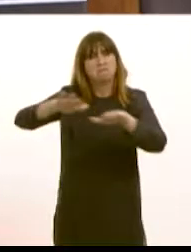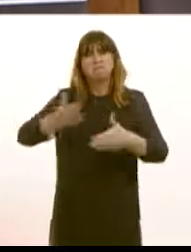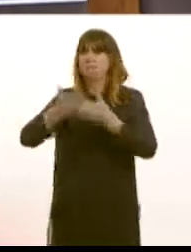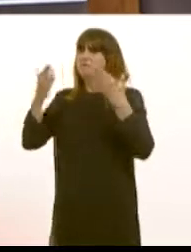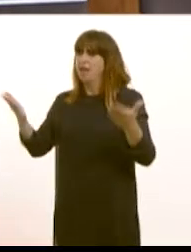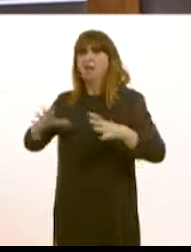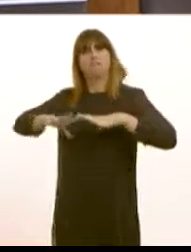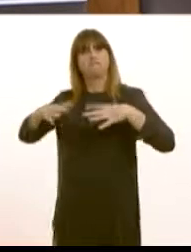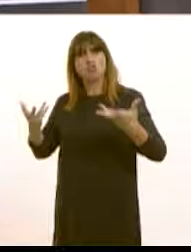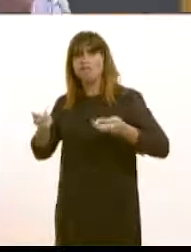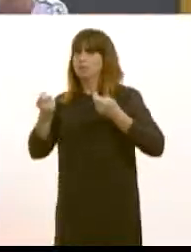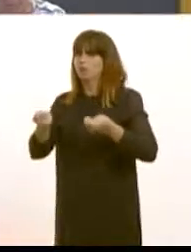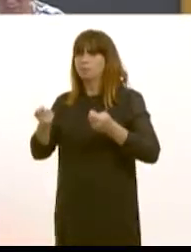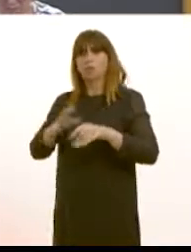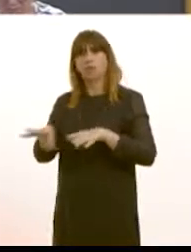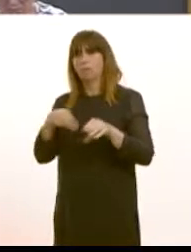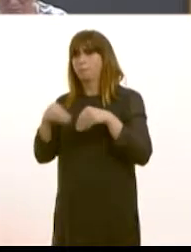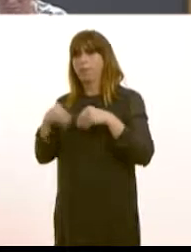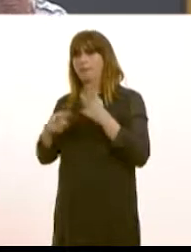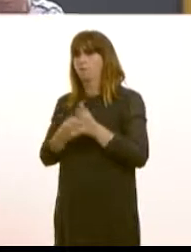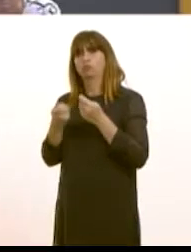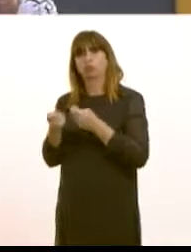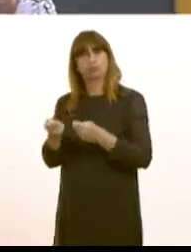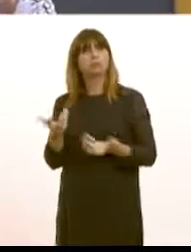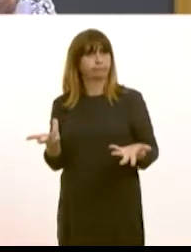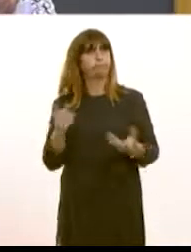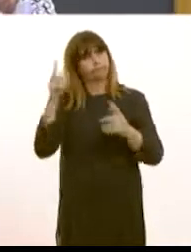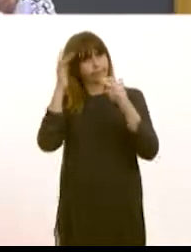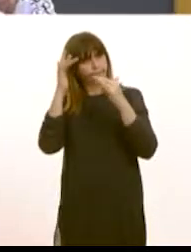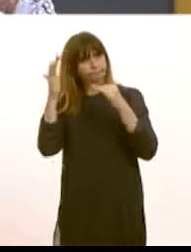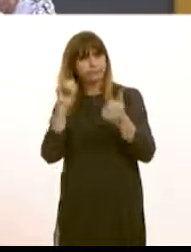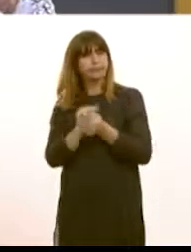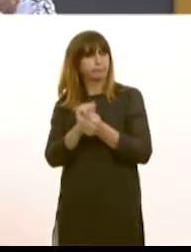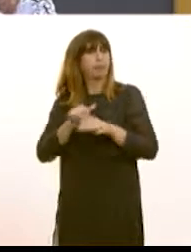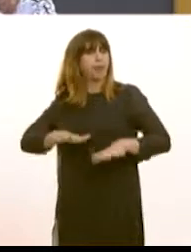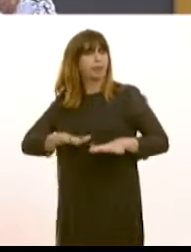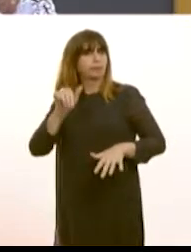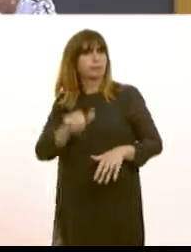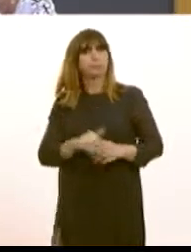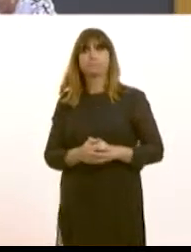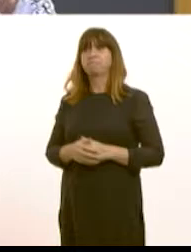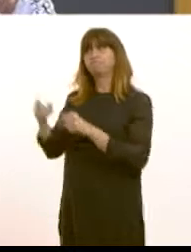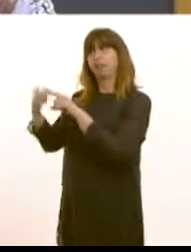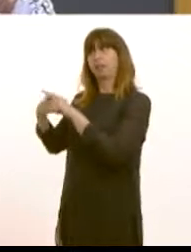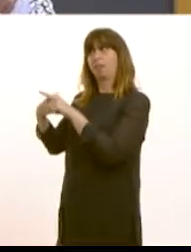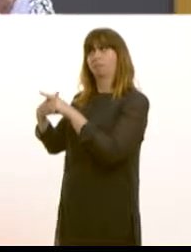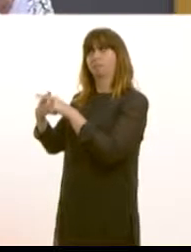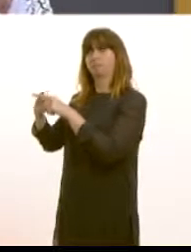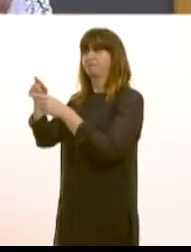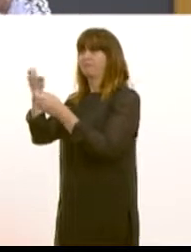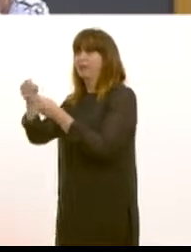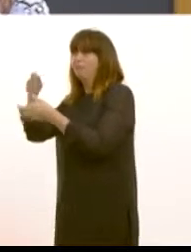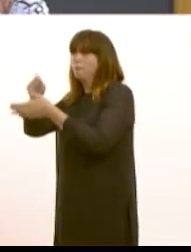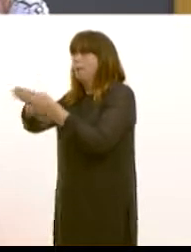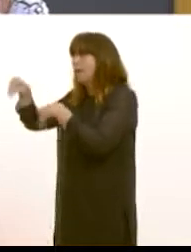of the health service in Wales Thank you for that answer First Minister The internal market in the NHS in England has been estimated to